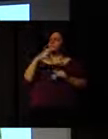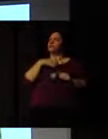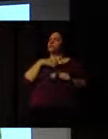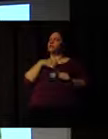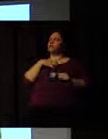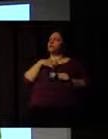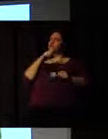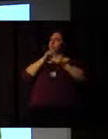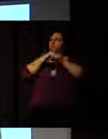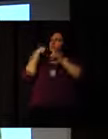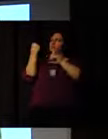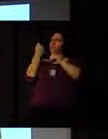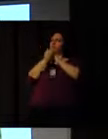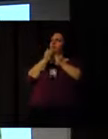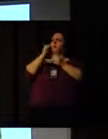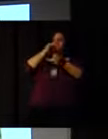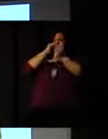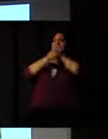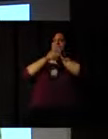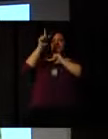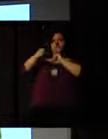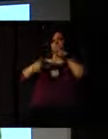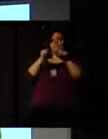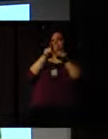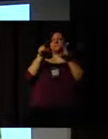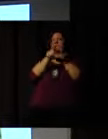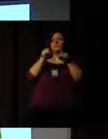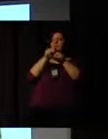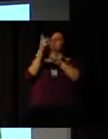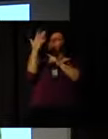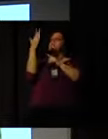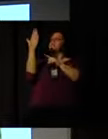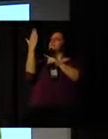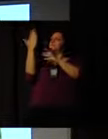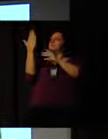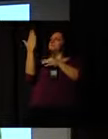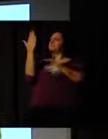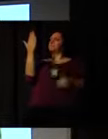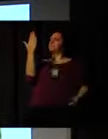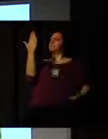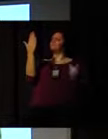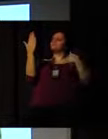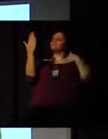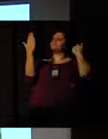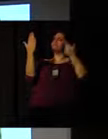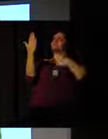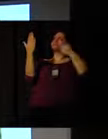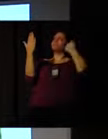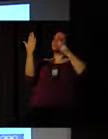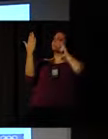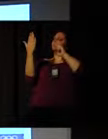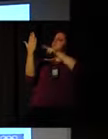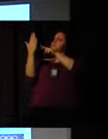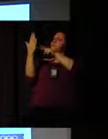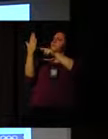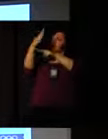is like a sort of mirror to understanding and to analyzing our society. So,